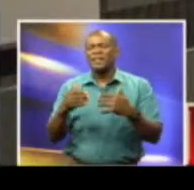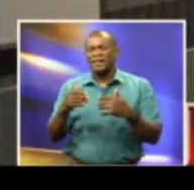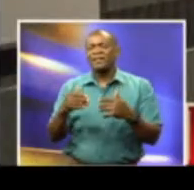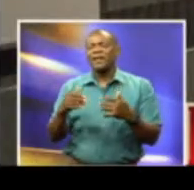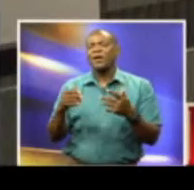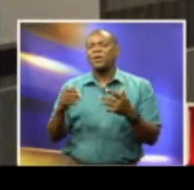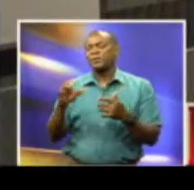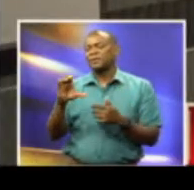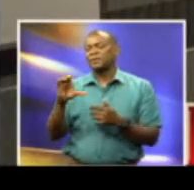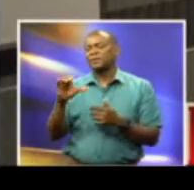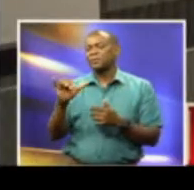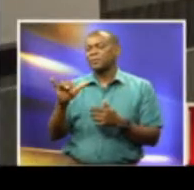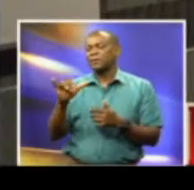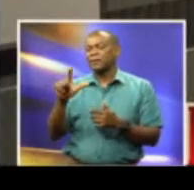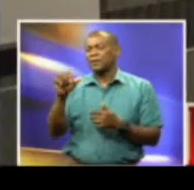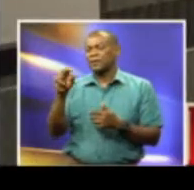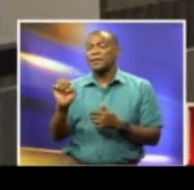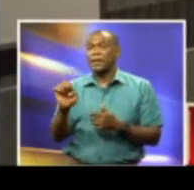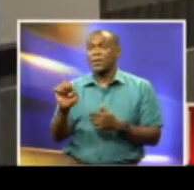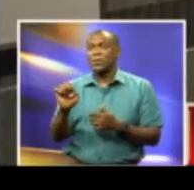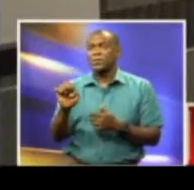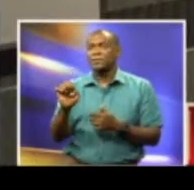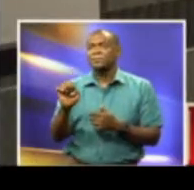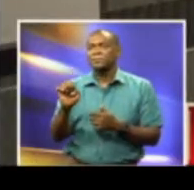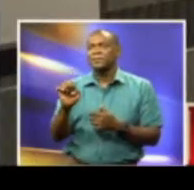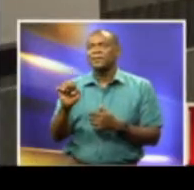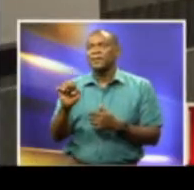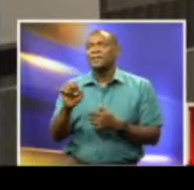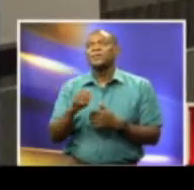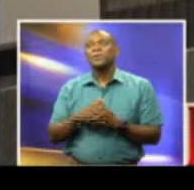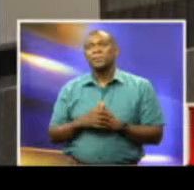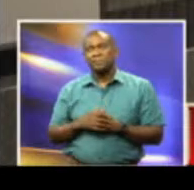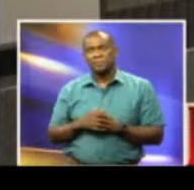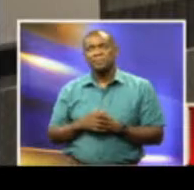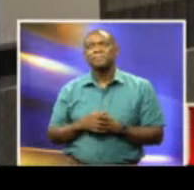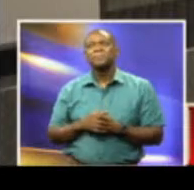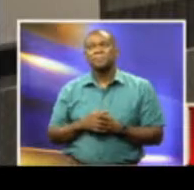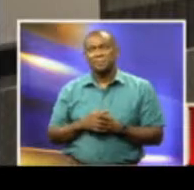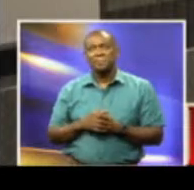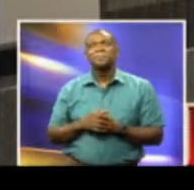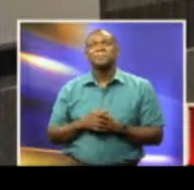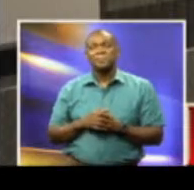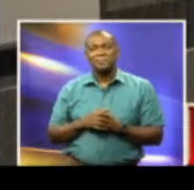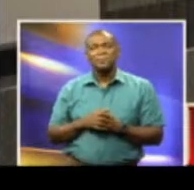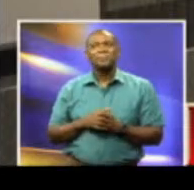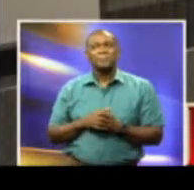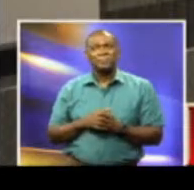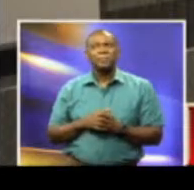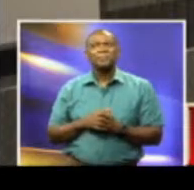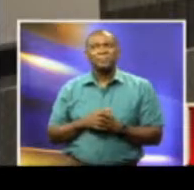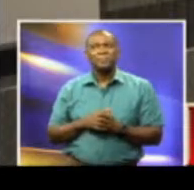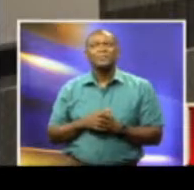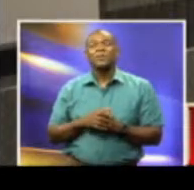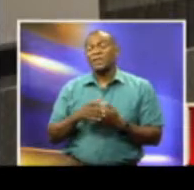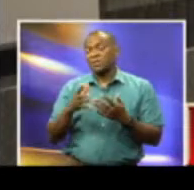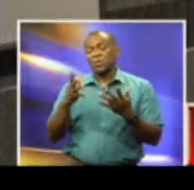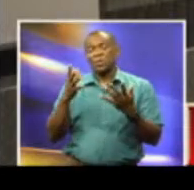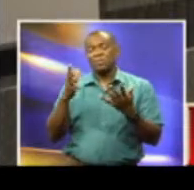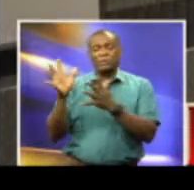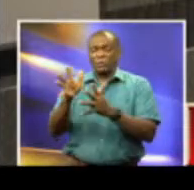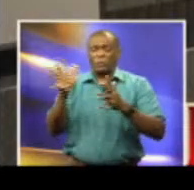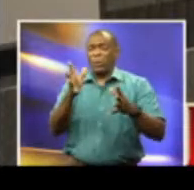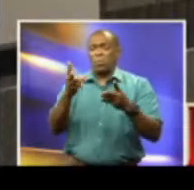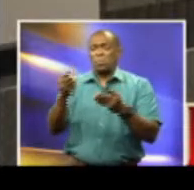cyclone. So pretty much the seventh name storm of the Atlantic hurricane season, barreling across our area, has now dissipated,